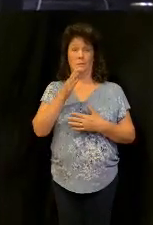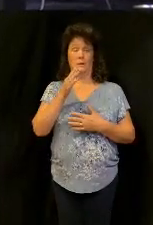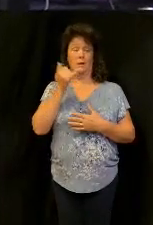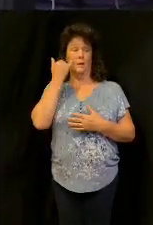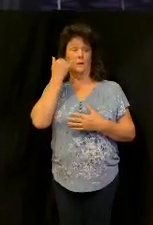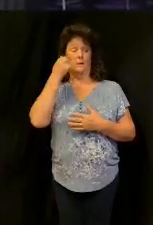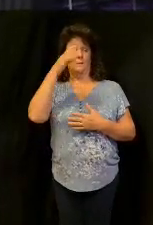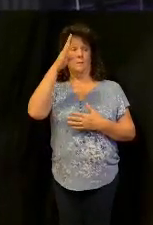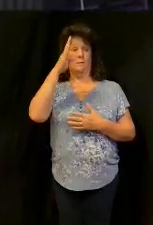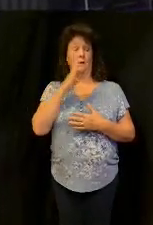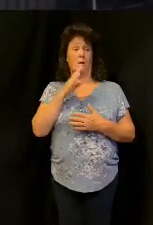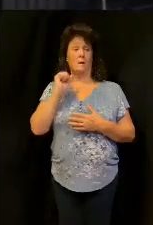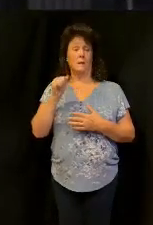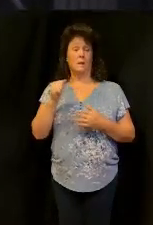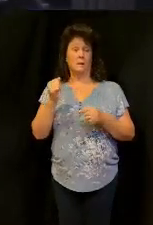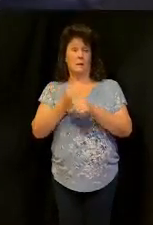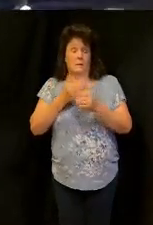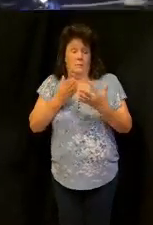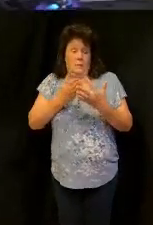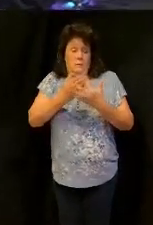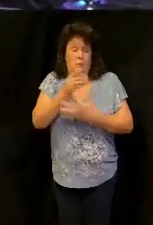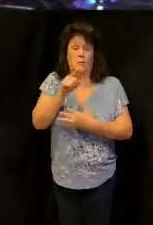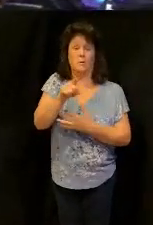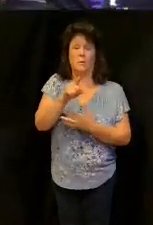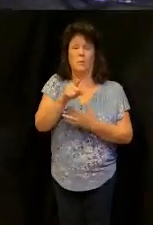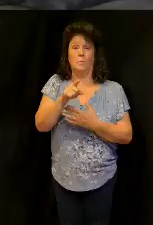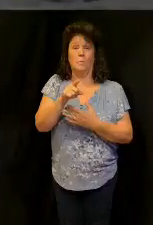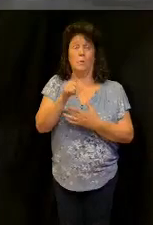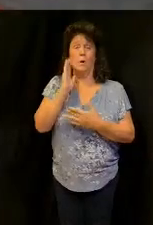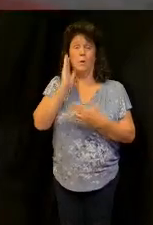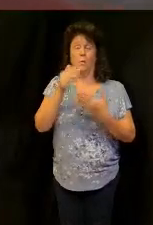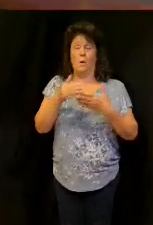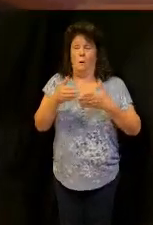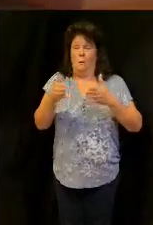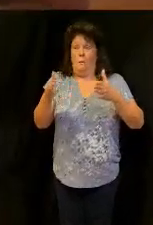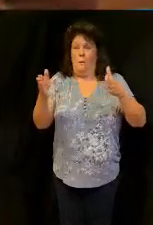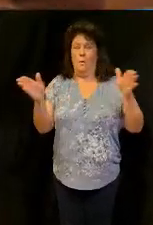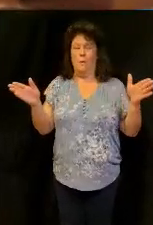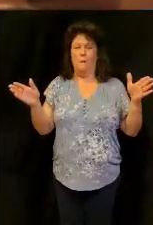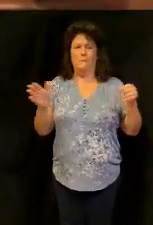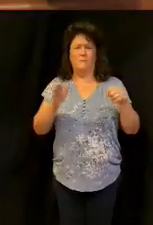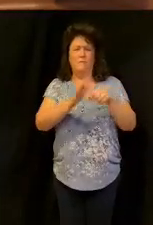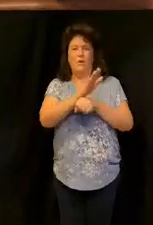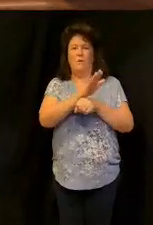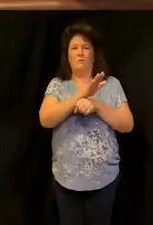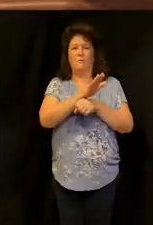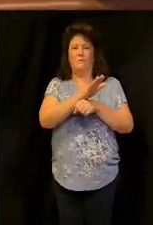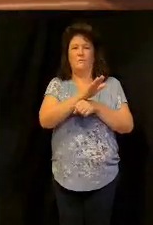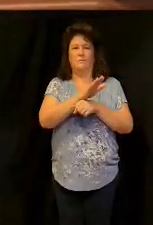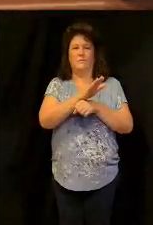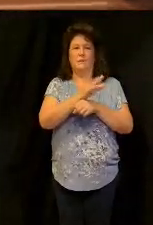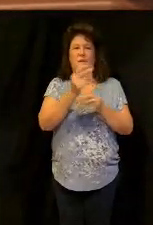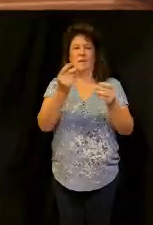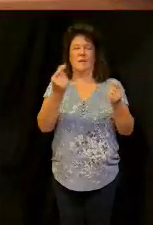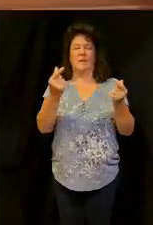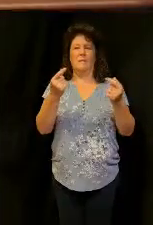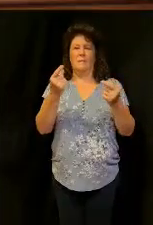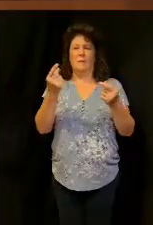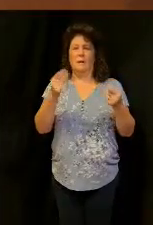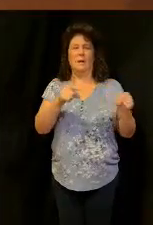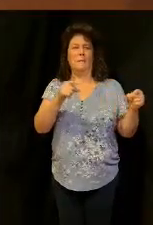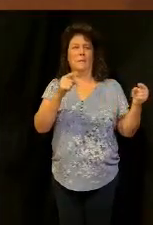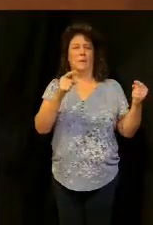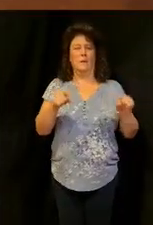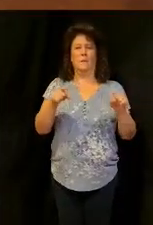you he'll open it up it may not always come back in dollar and cents but it comes back in dollar and cents all of a sudden this starts to happen that